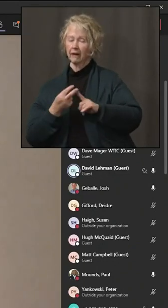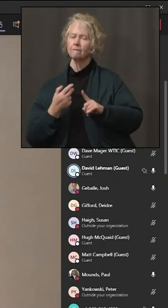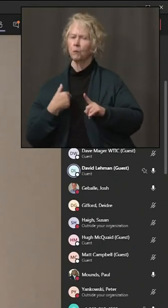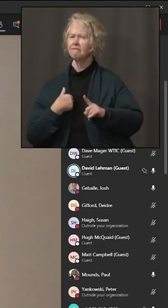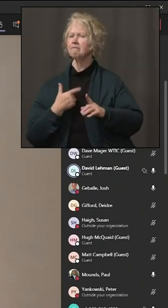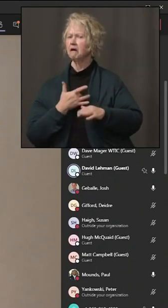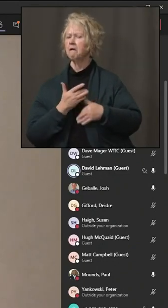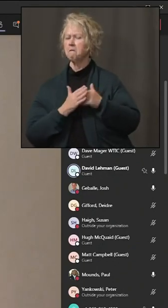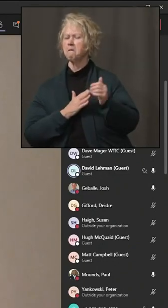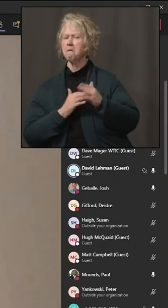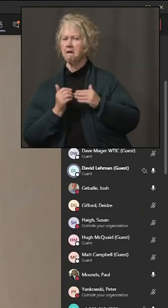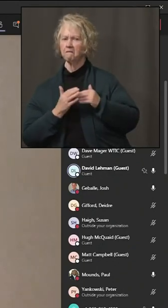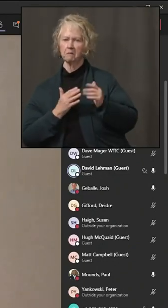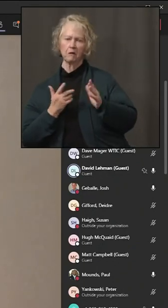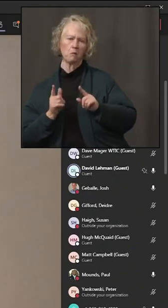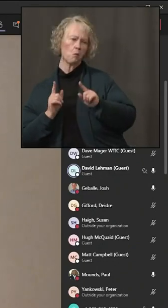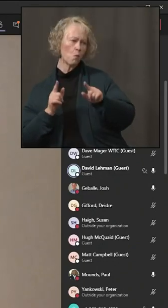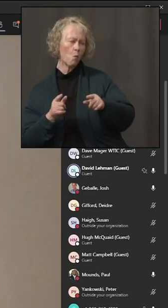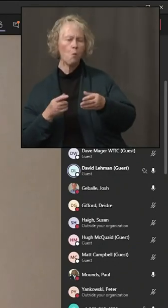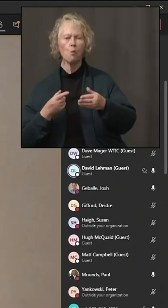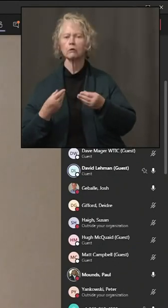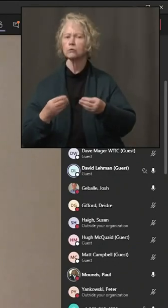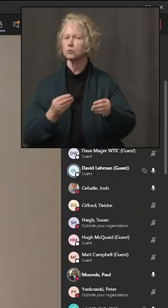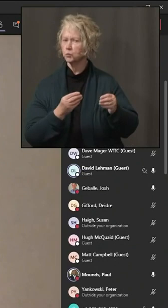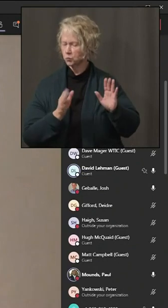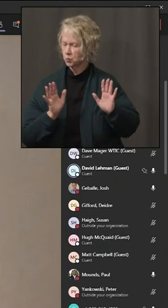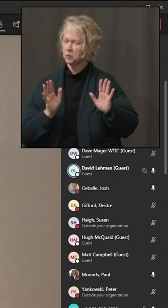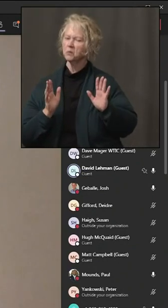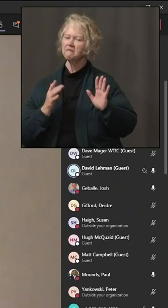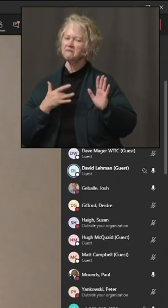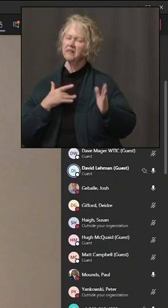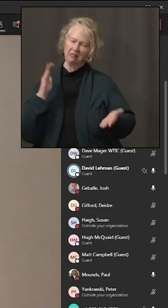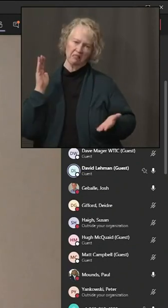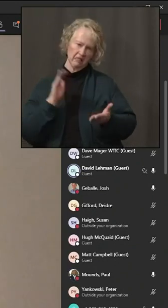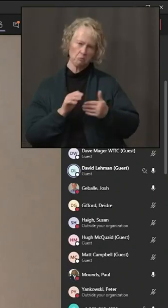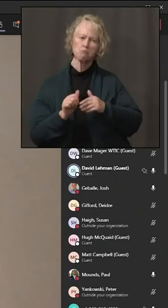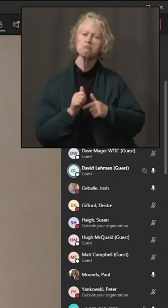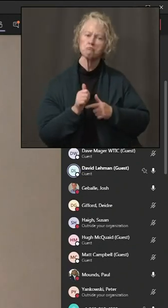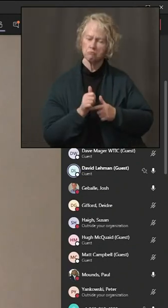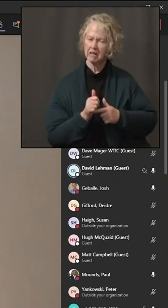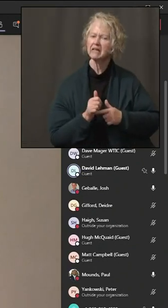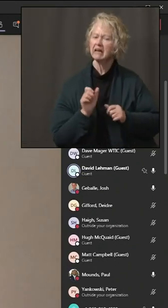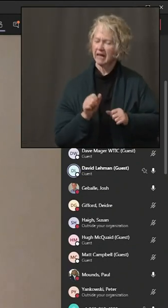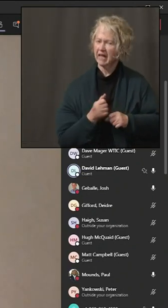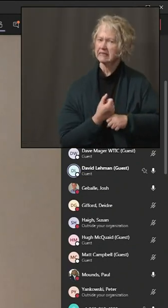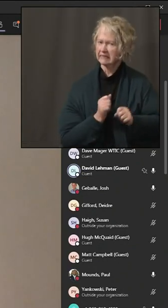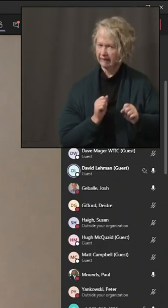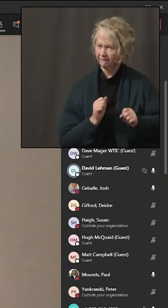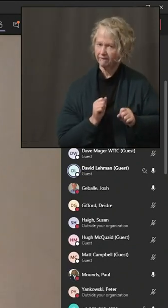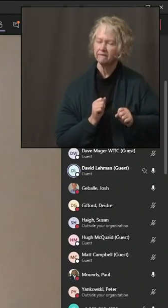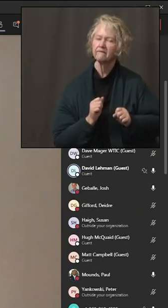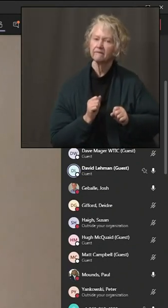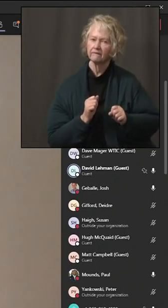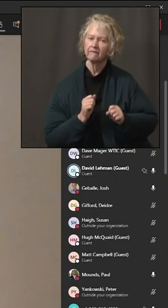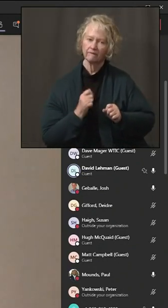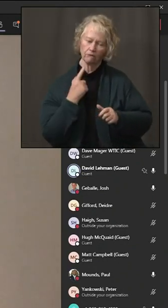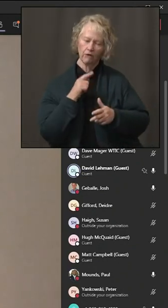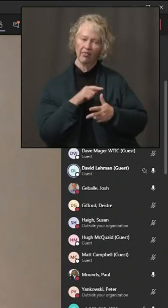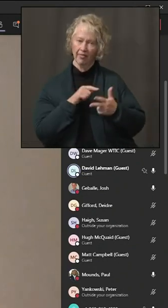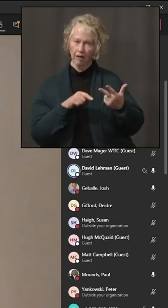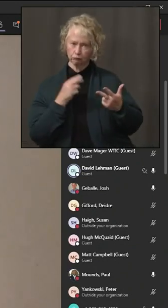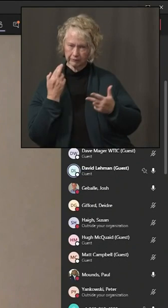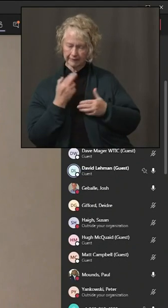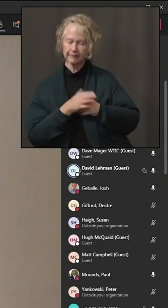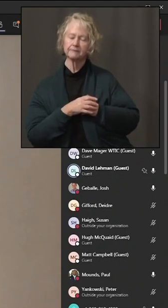And going into Main Street shops or other big-box stores, we think that's something that folks can do safely because of the three reasons I just mentioned.